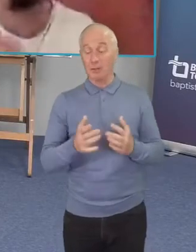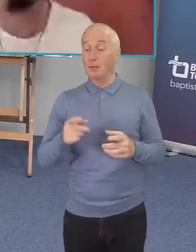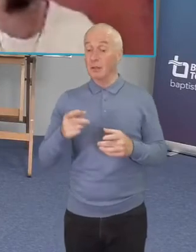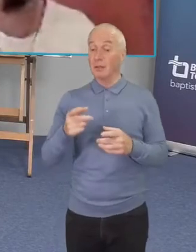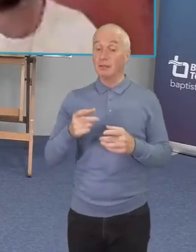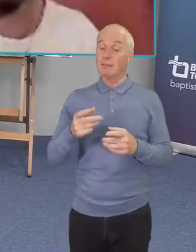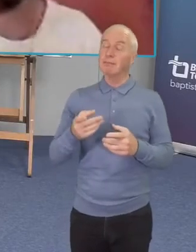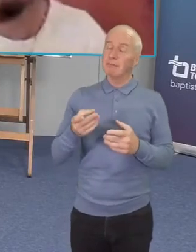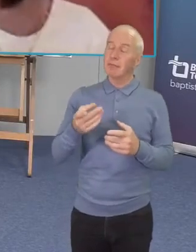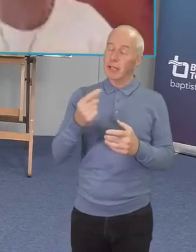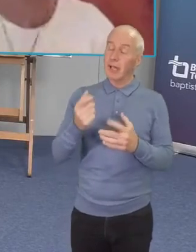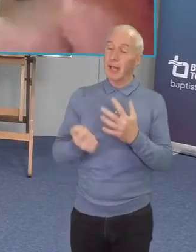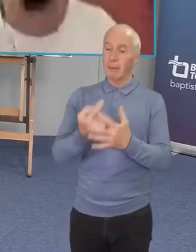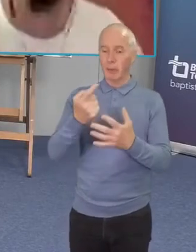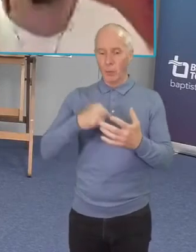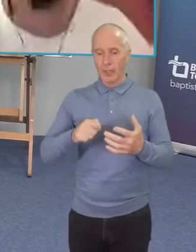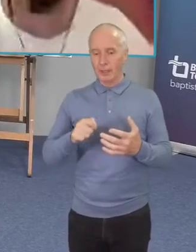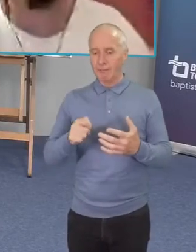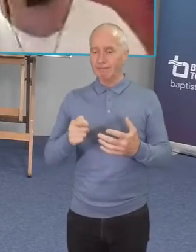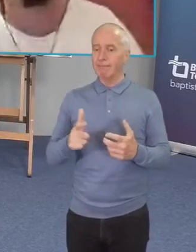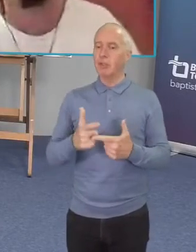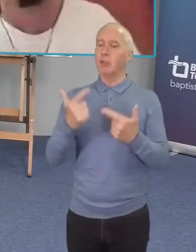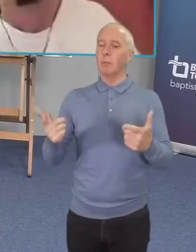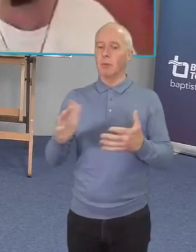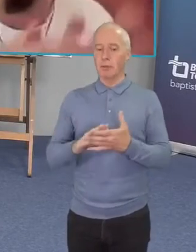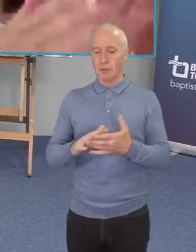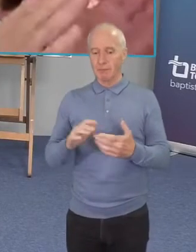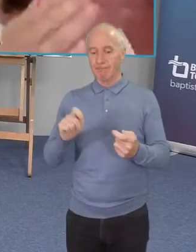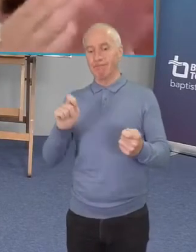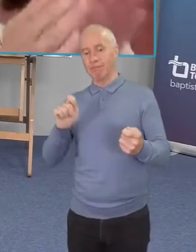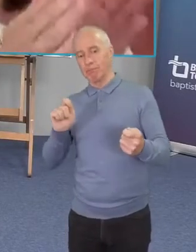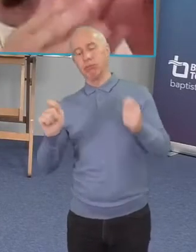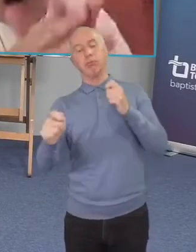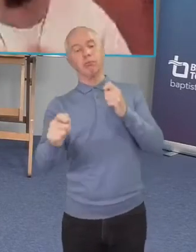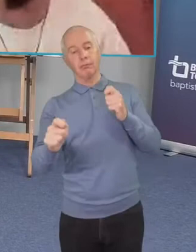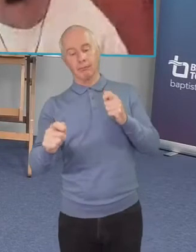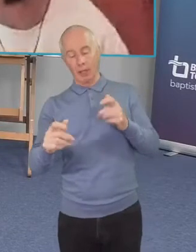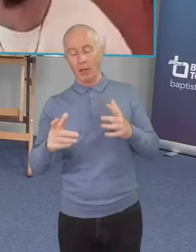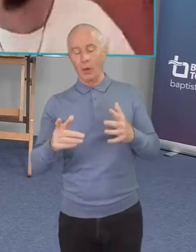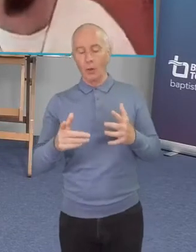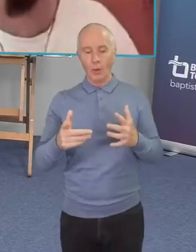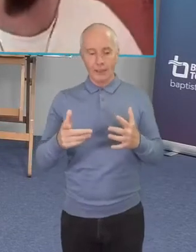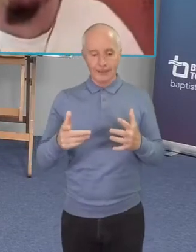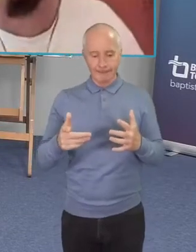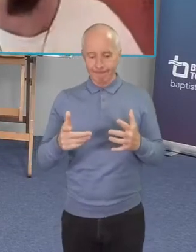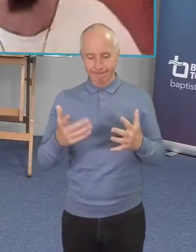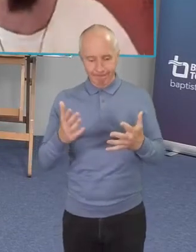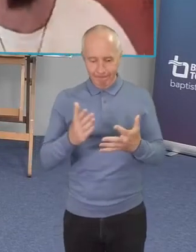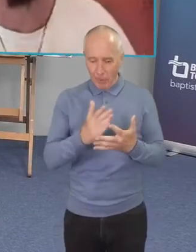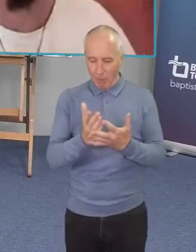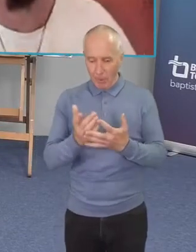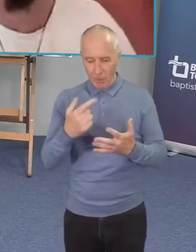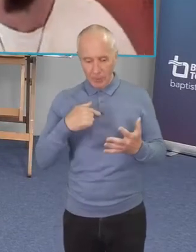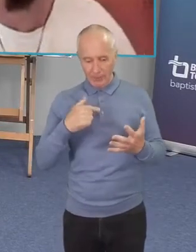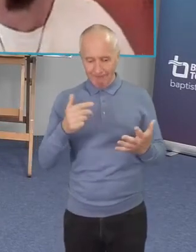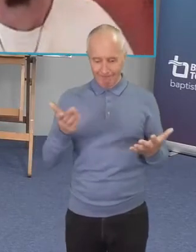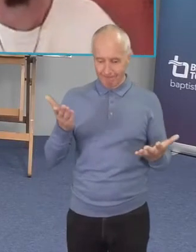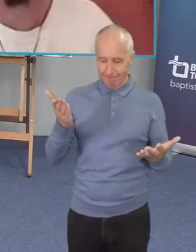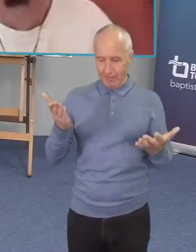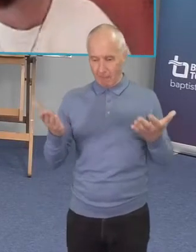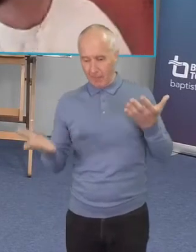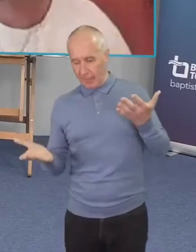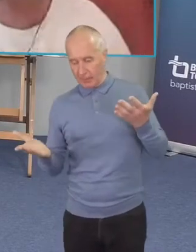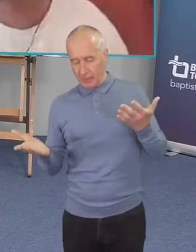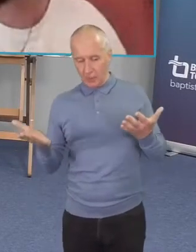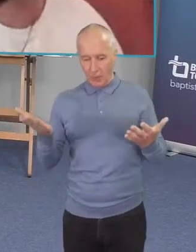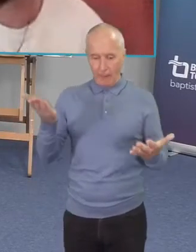and sometimes over emphasize the parts where we've um become imbalanced you know so i i like